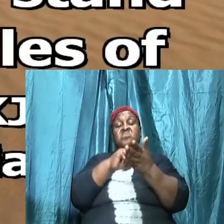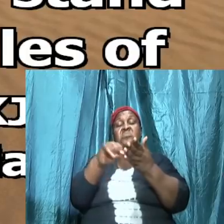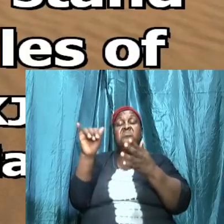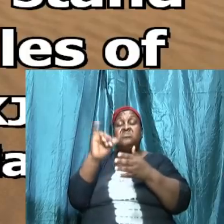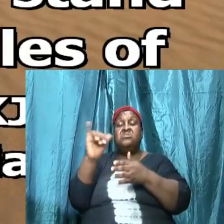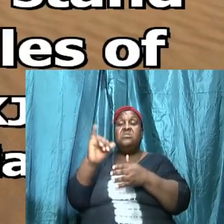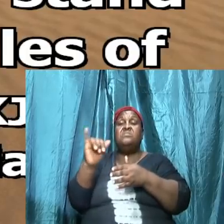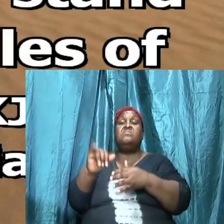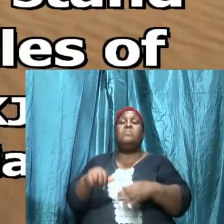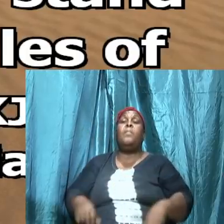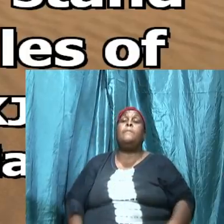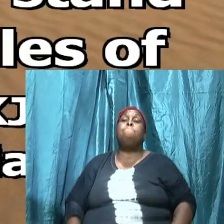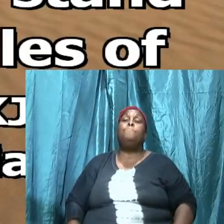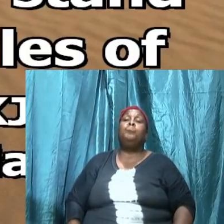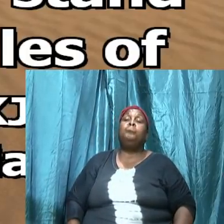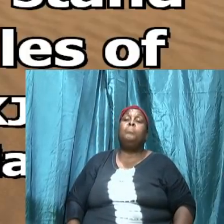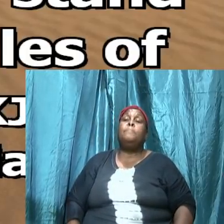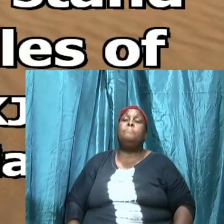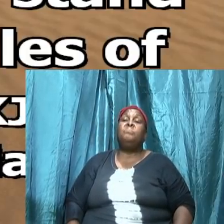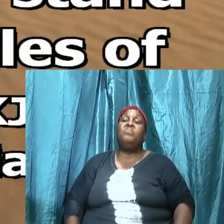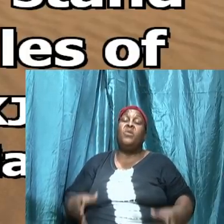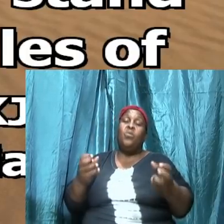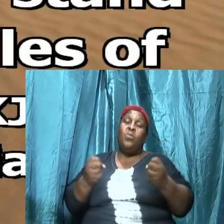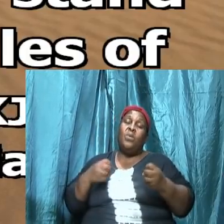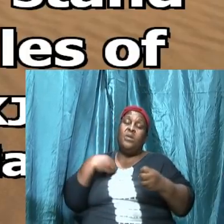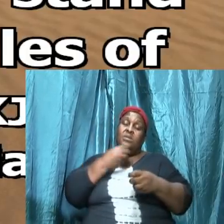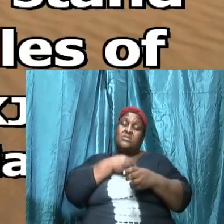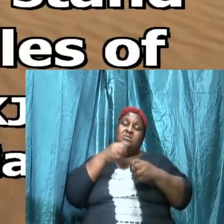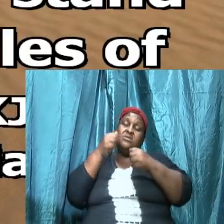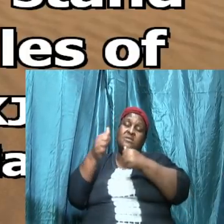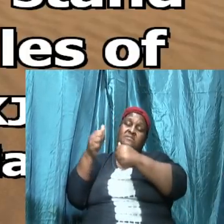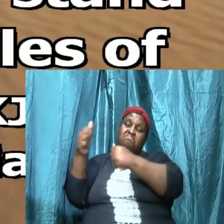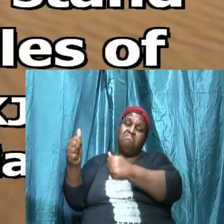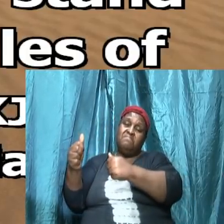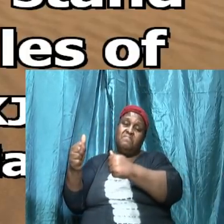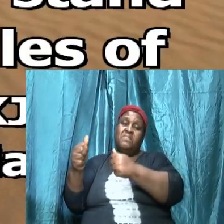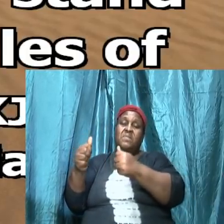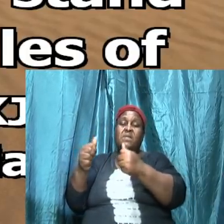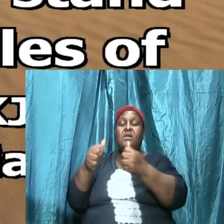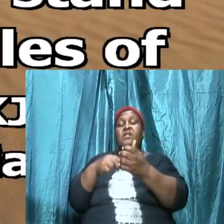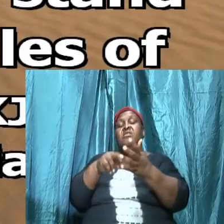because we need to rehearse this and I want us to follow clearly what I